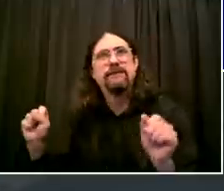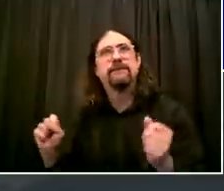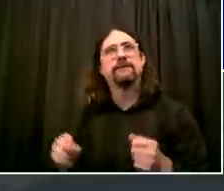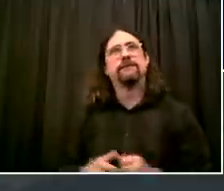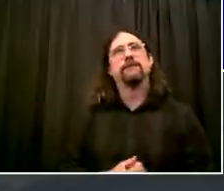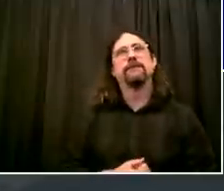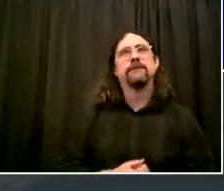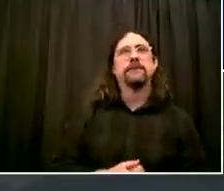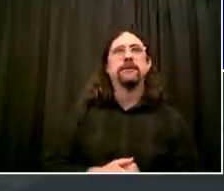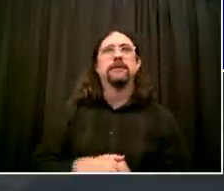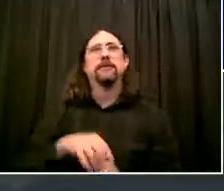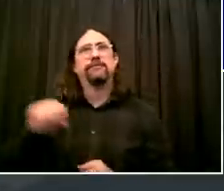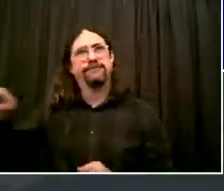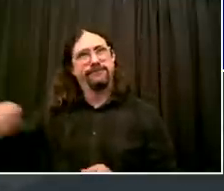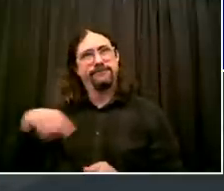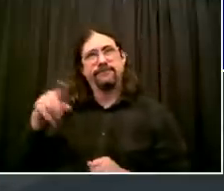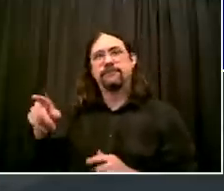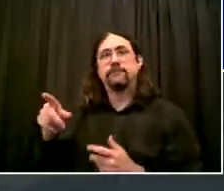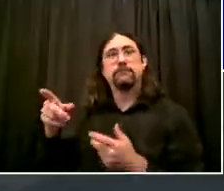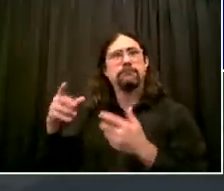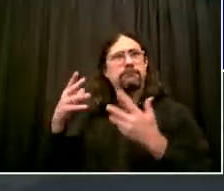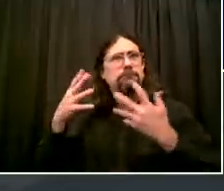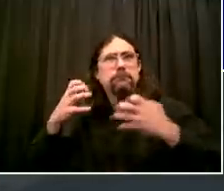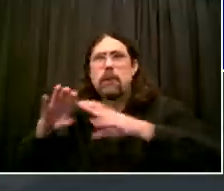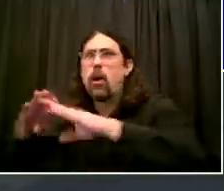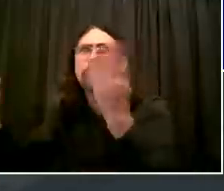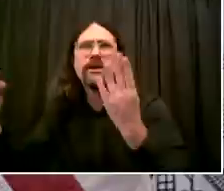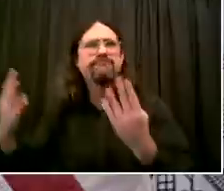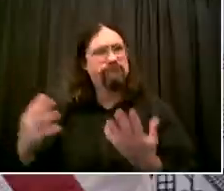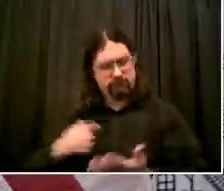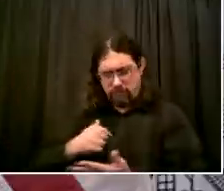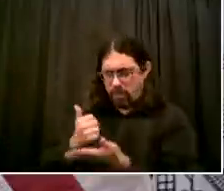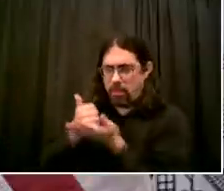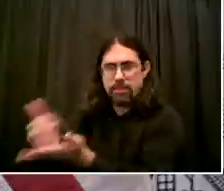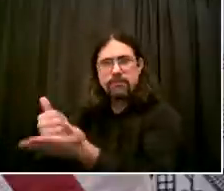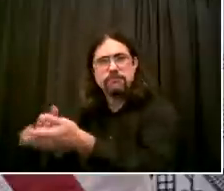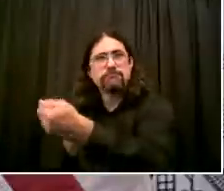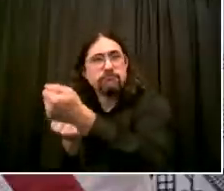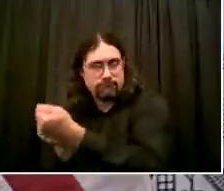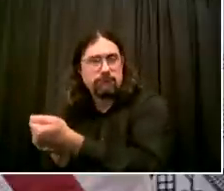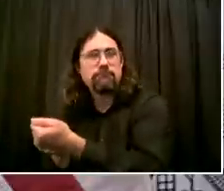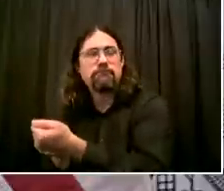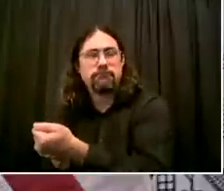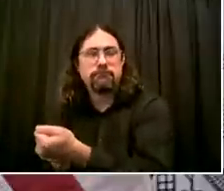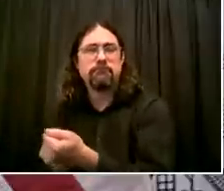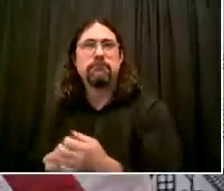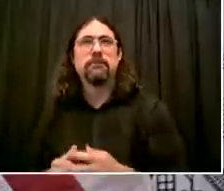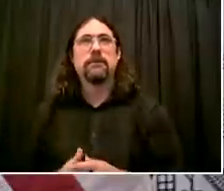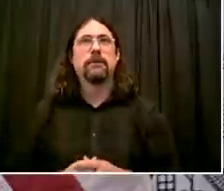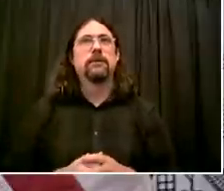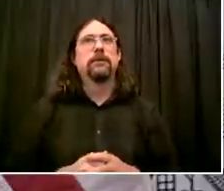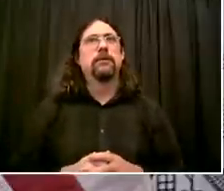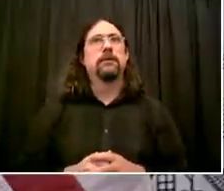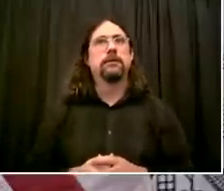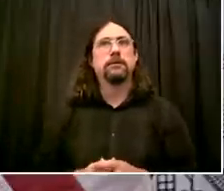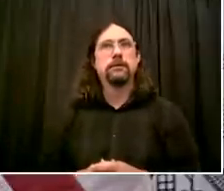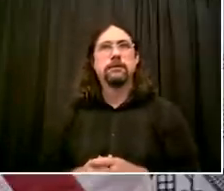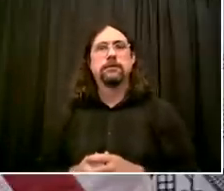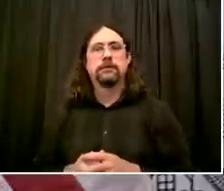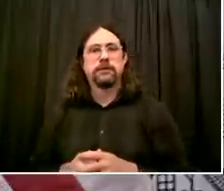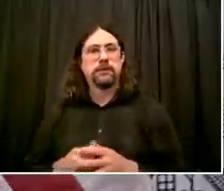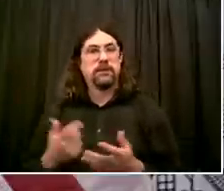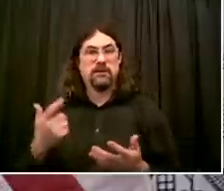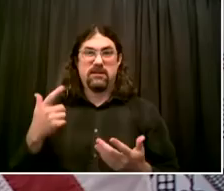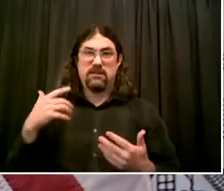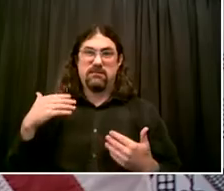workers who need those jobs, have a way back to those jobs, and we do it quickly. And here's an executive order, which I'm going to sign